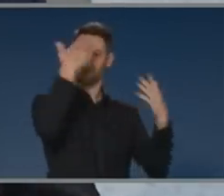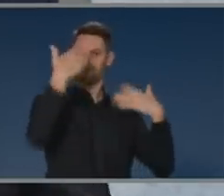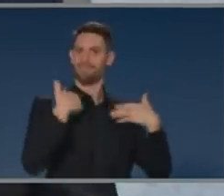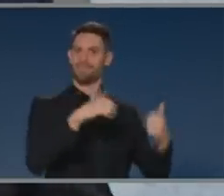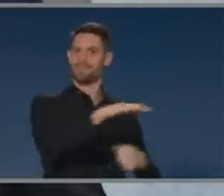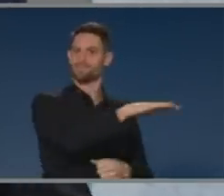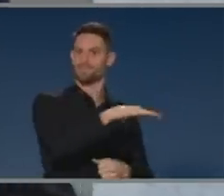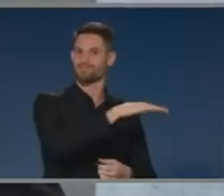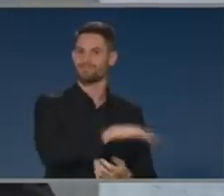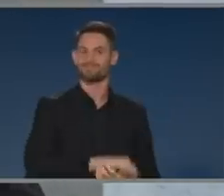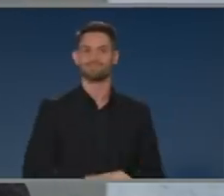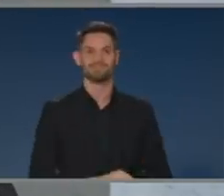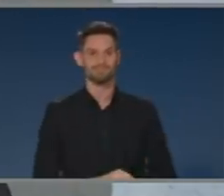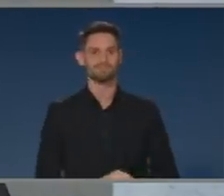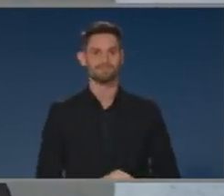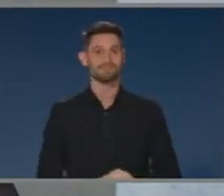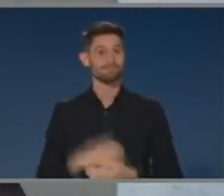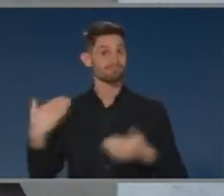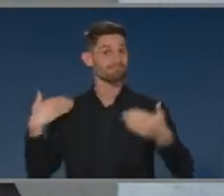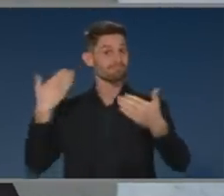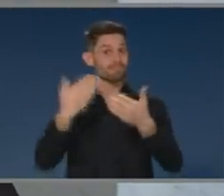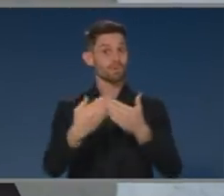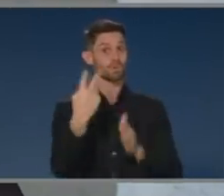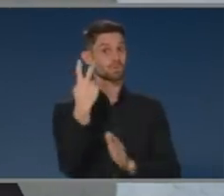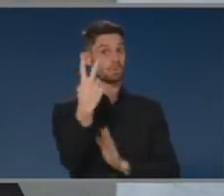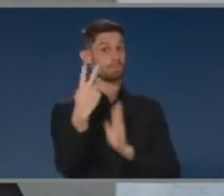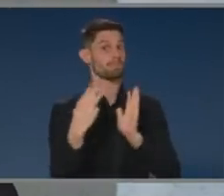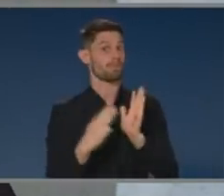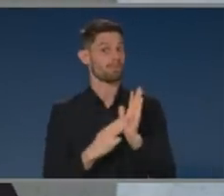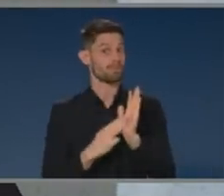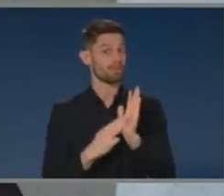It has been two months now since National Cabinet first met.